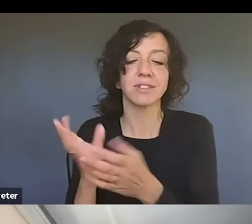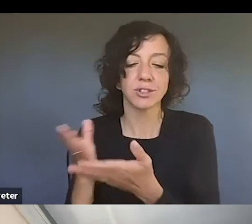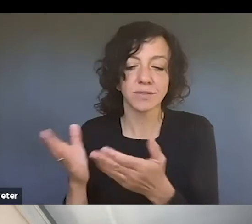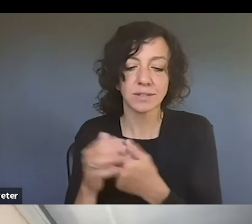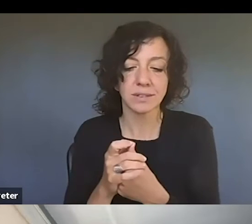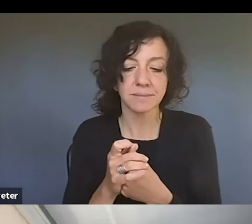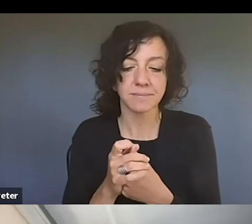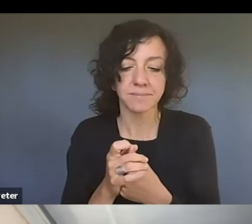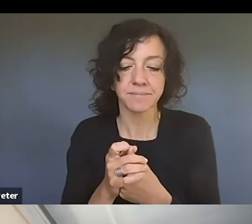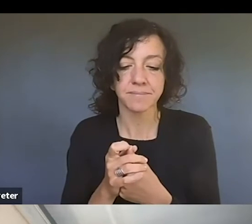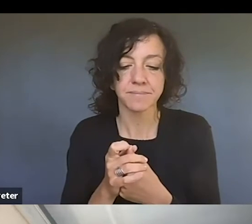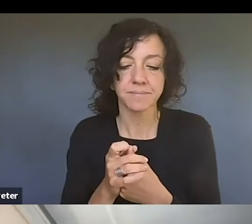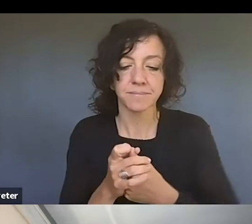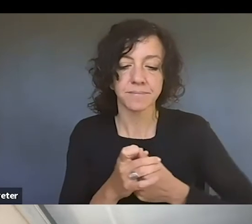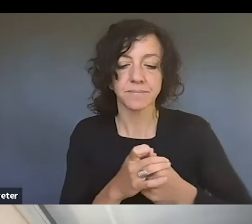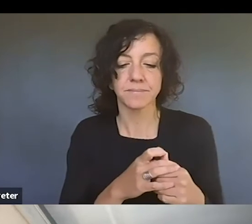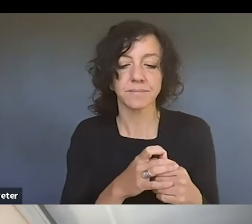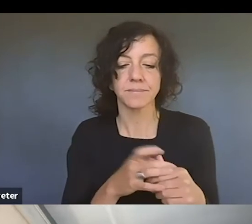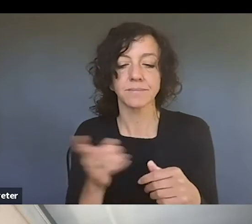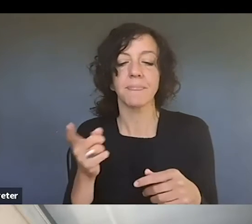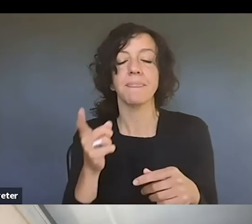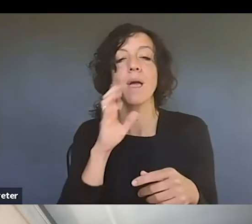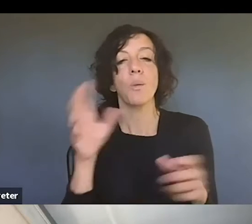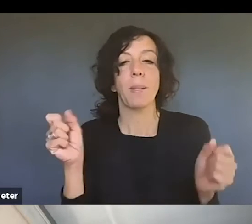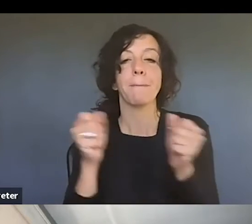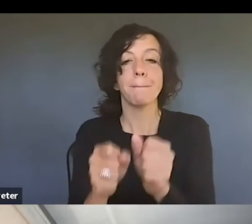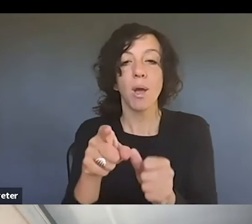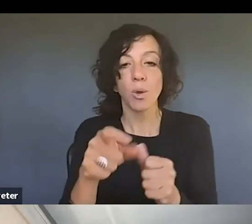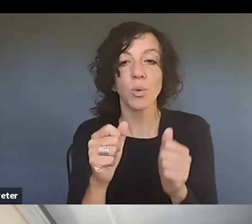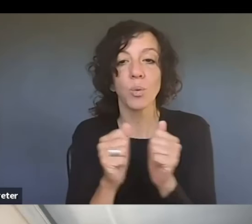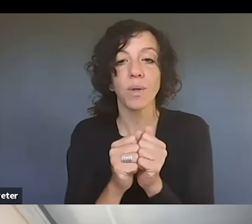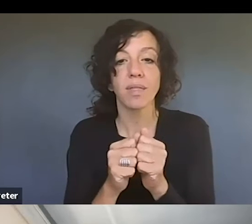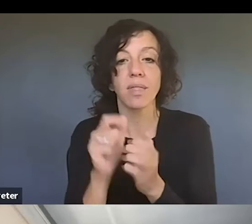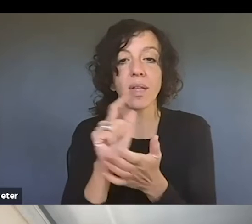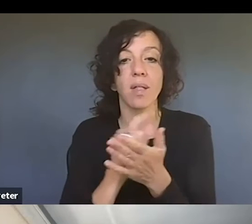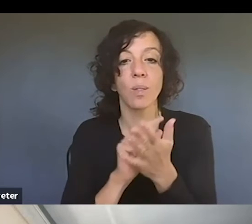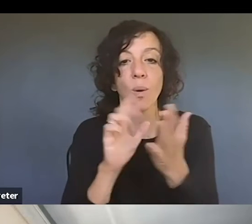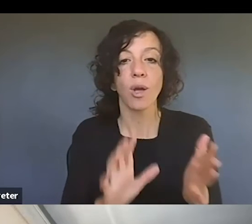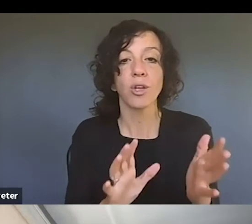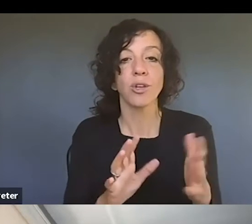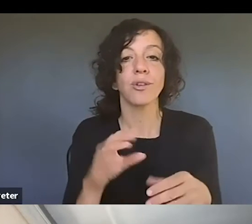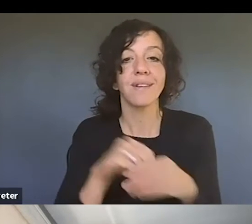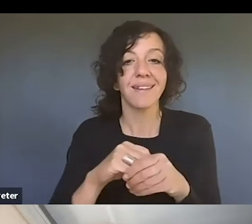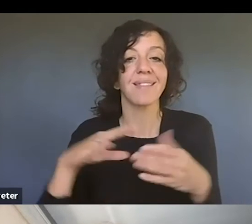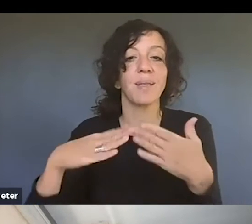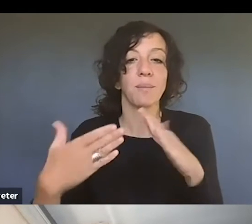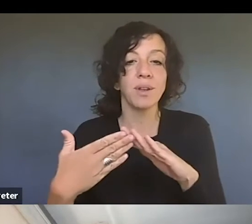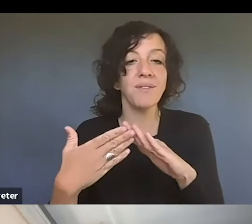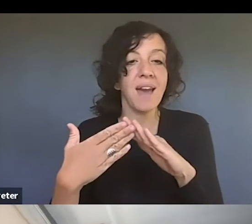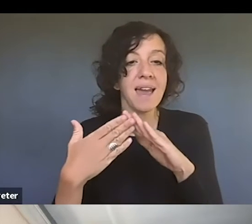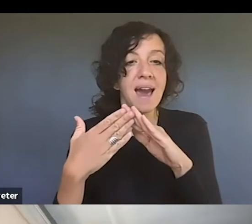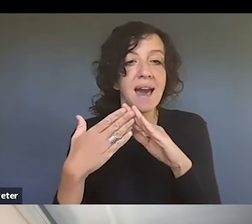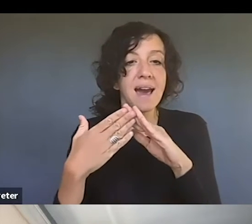businesses and independent artists. And they'll pair you with lawyers in the community, um,